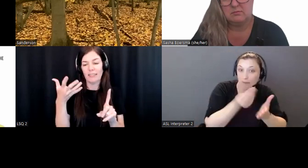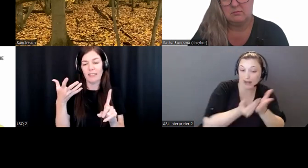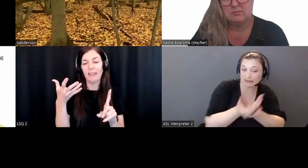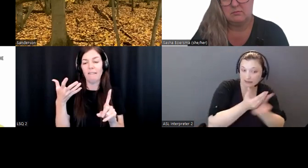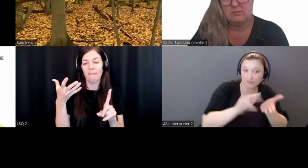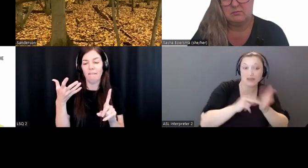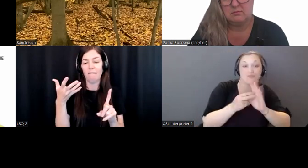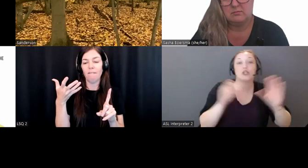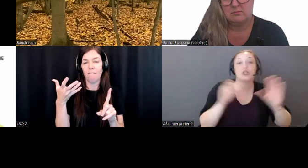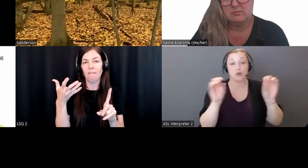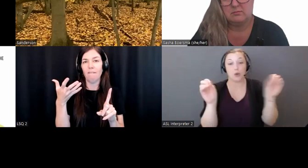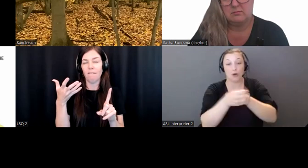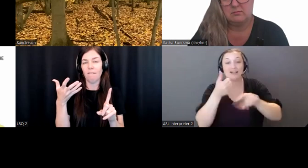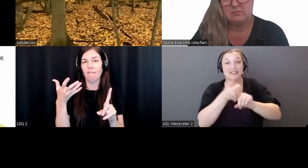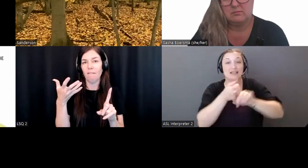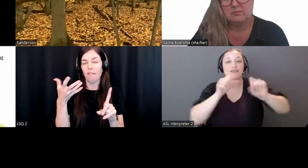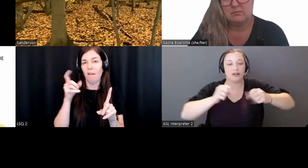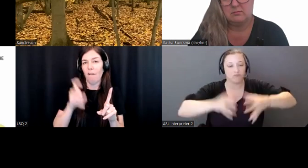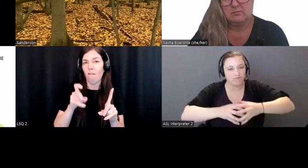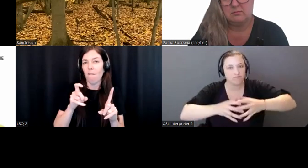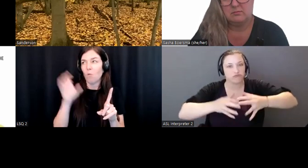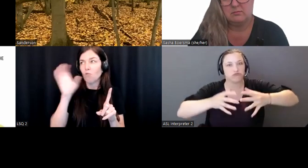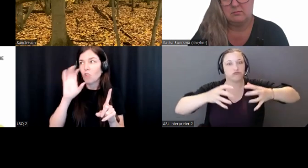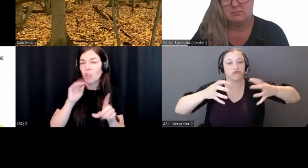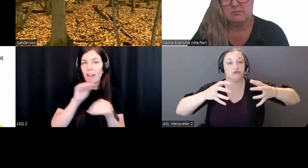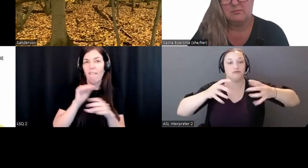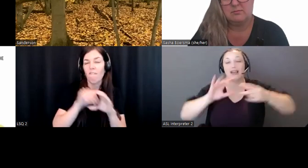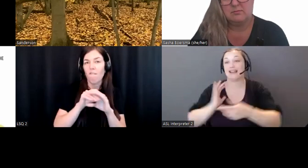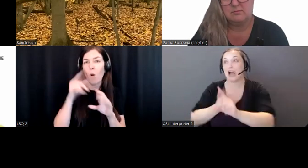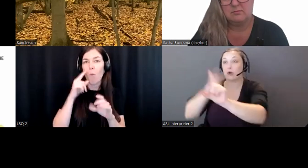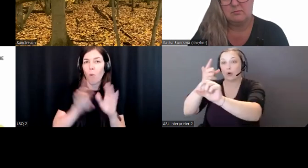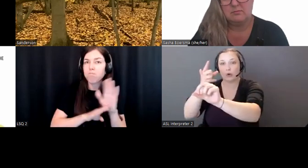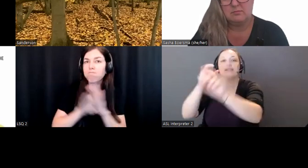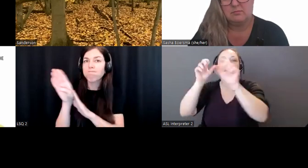grow the organization and then execute on our mandate. I hope that answers your question.